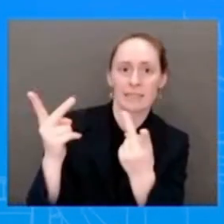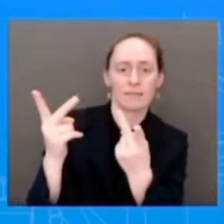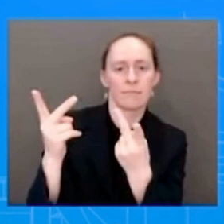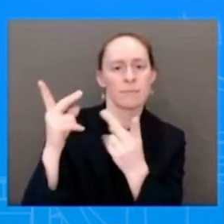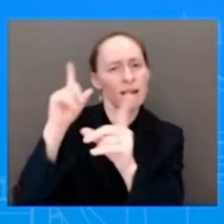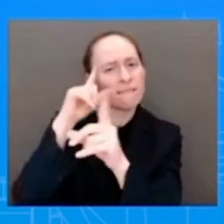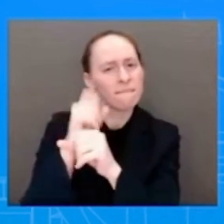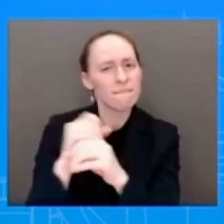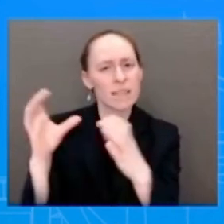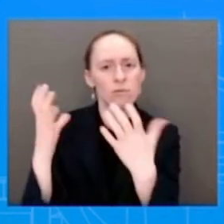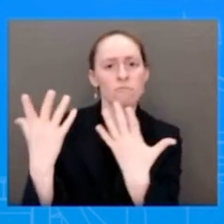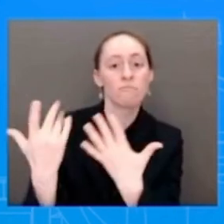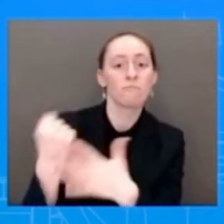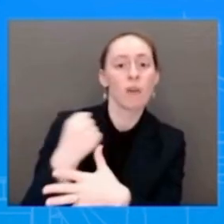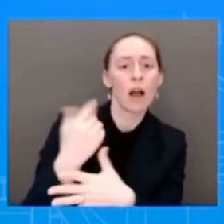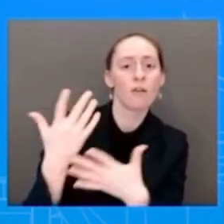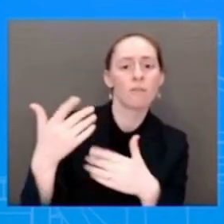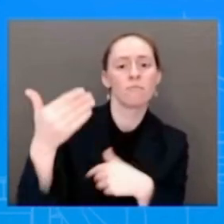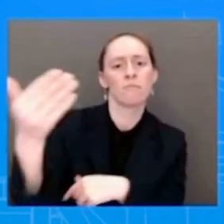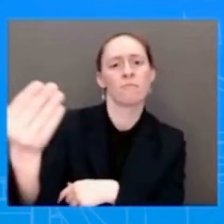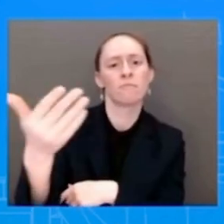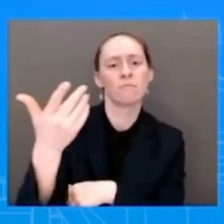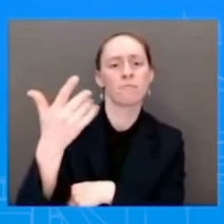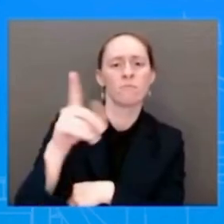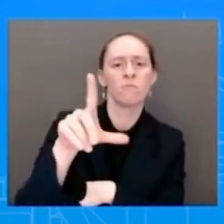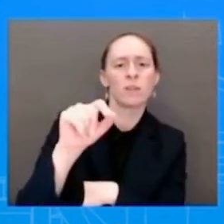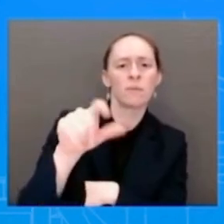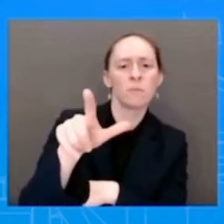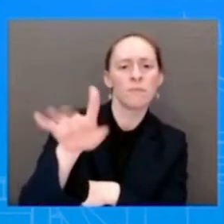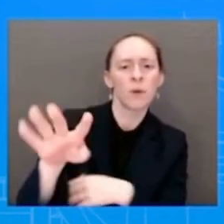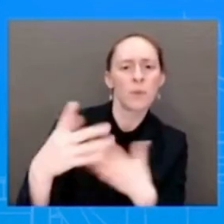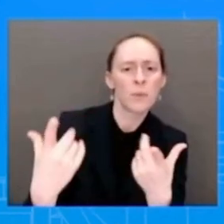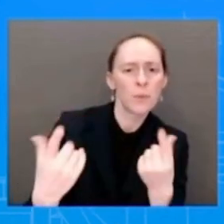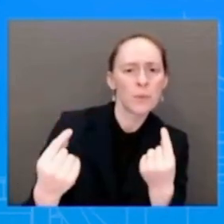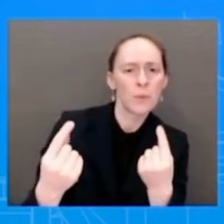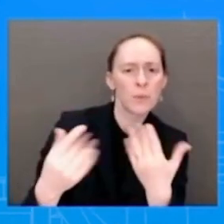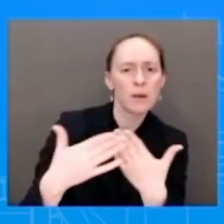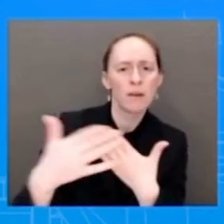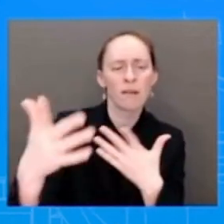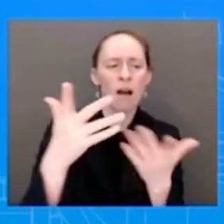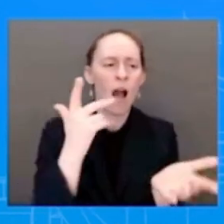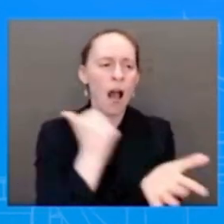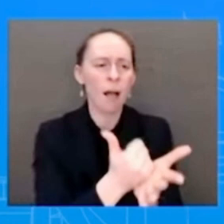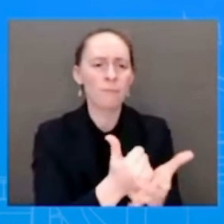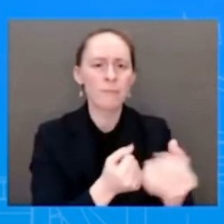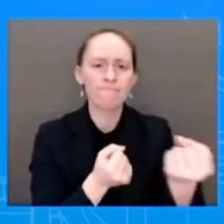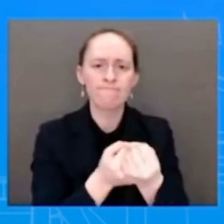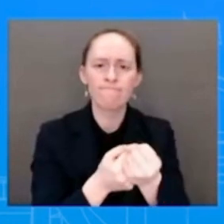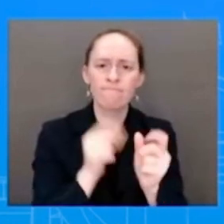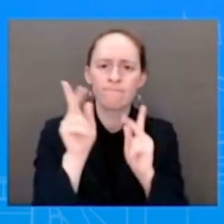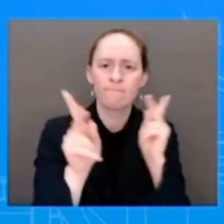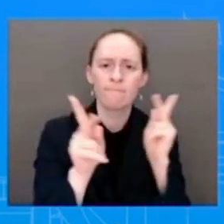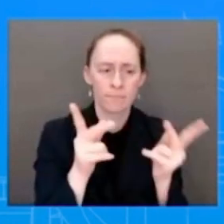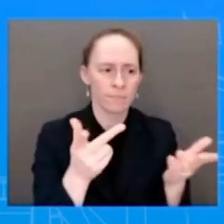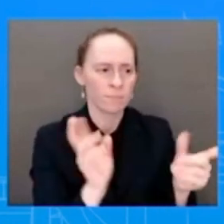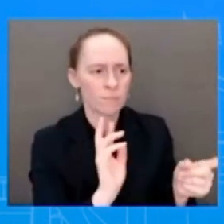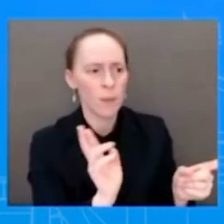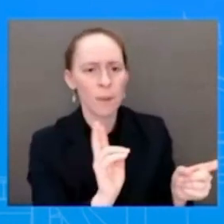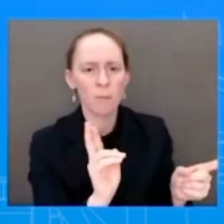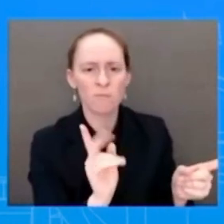delivering for the American people. So, let's, we want to see what they are going to put forward. Go ahead. Thank you, Kareem.